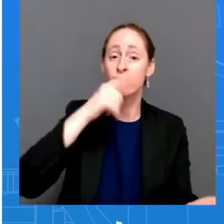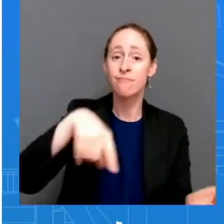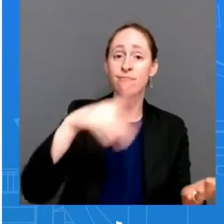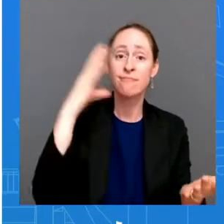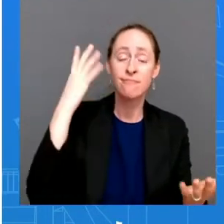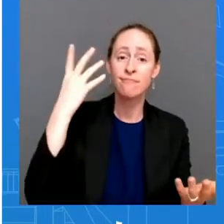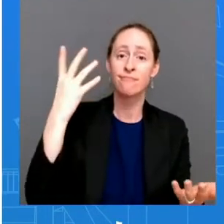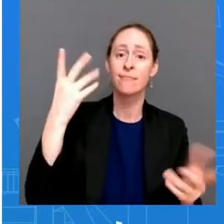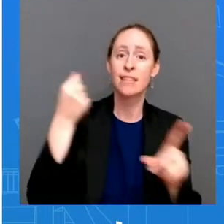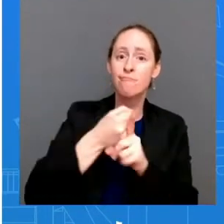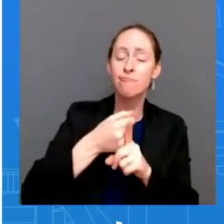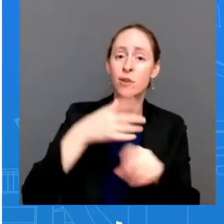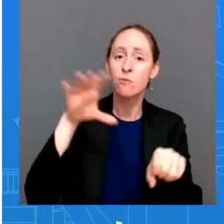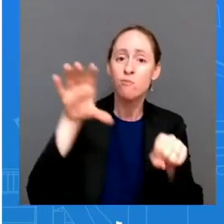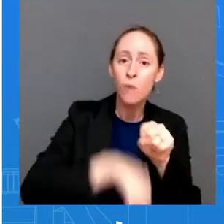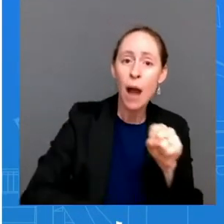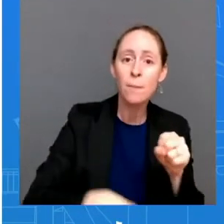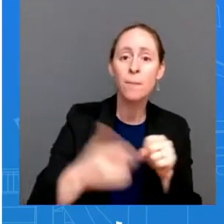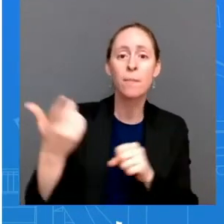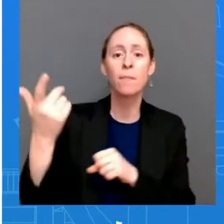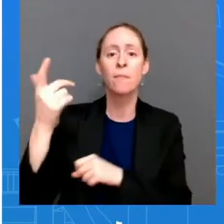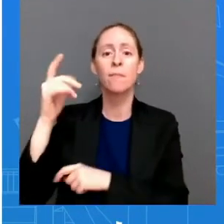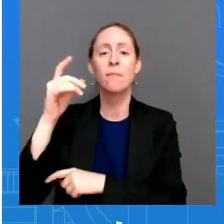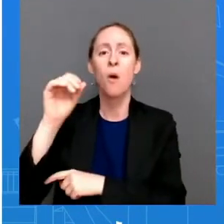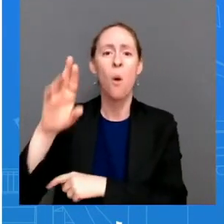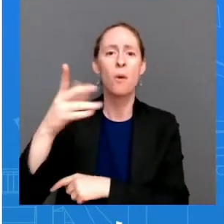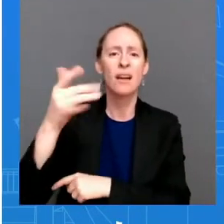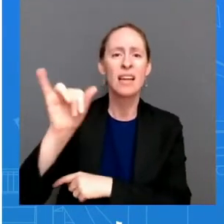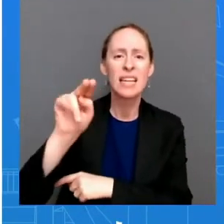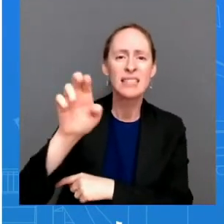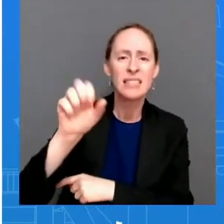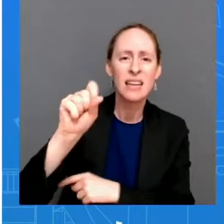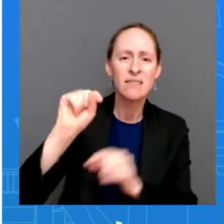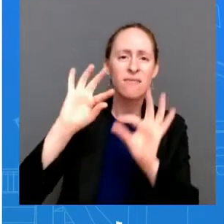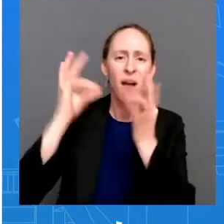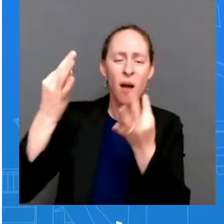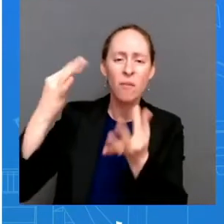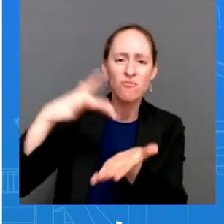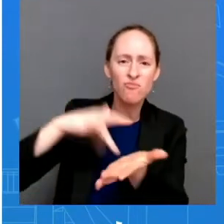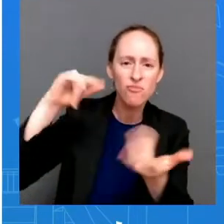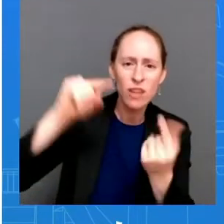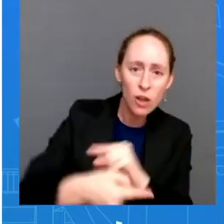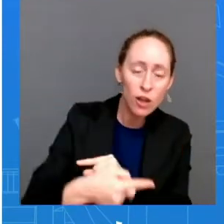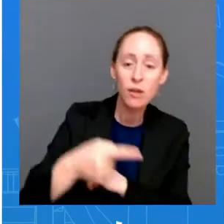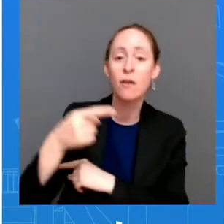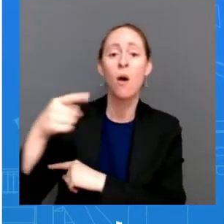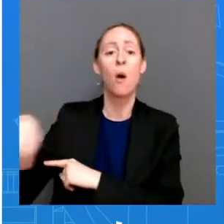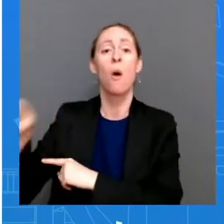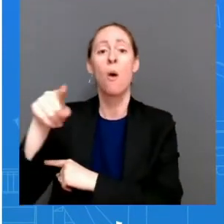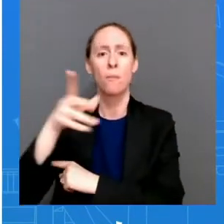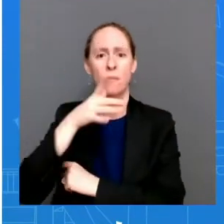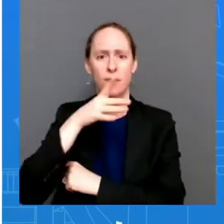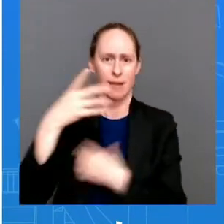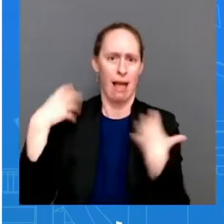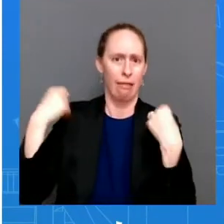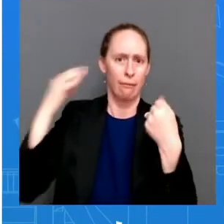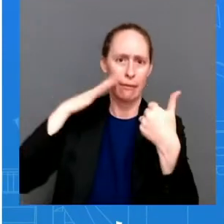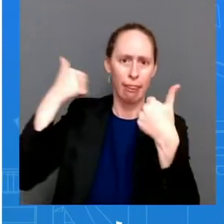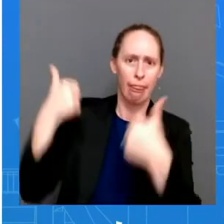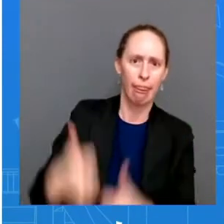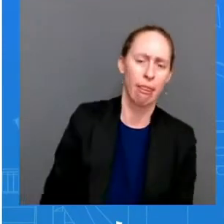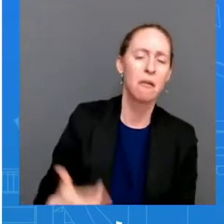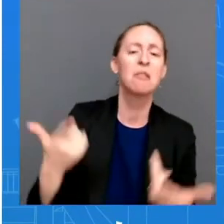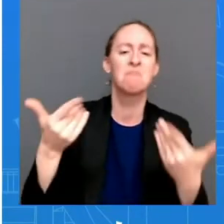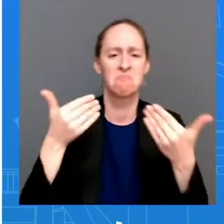Secretary Becerra, is to leverage Medicaid to support patient care for those living in states with abortion bans.